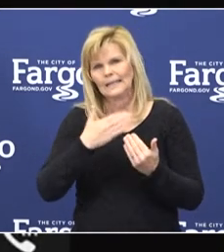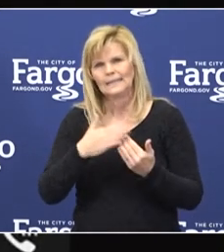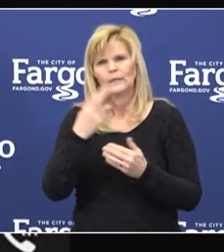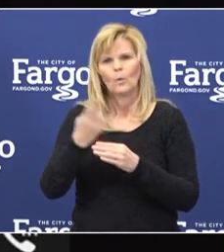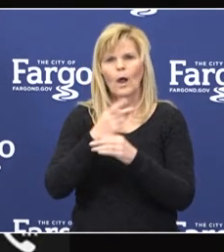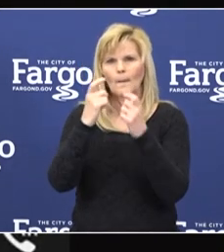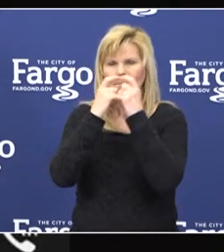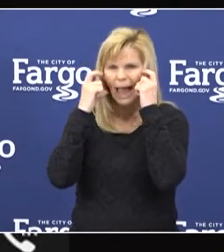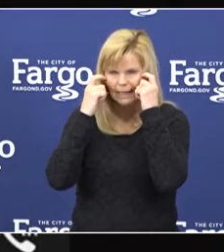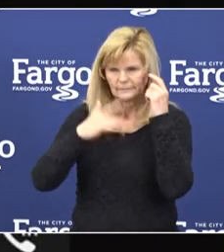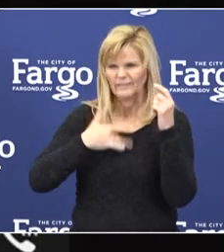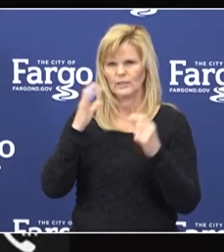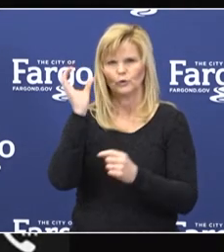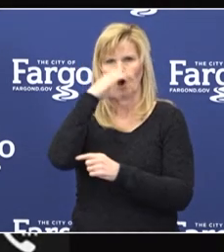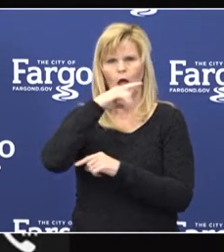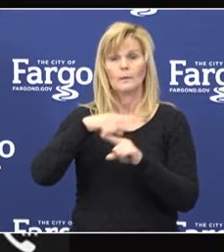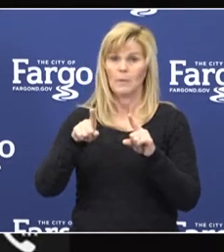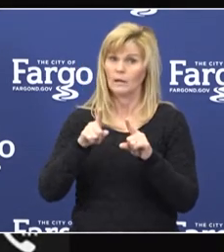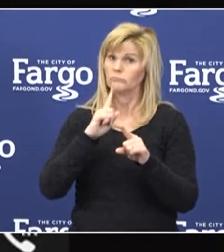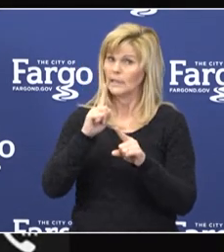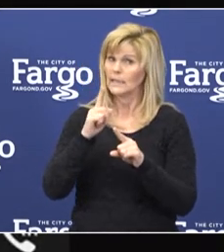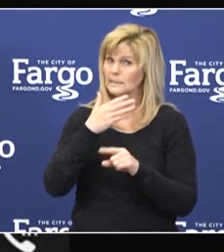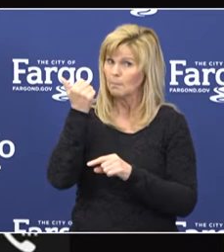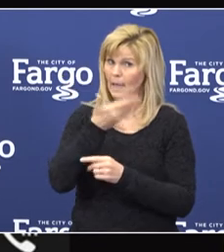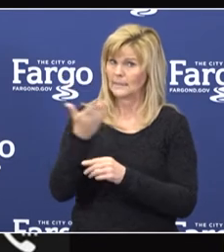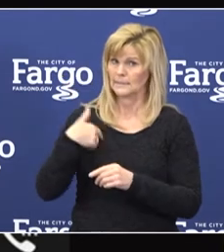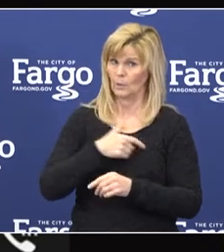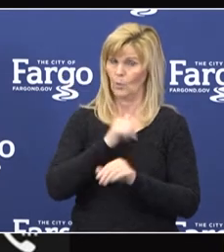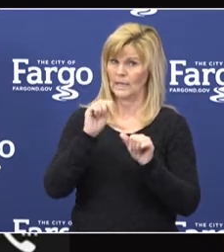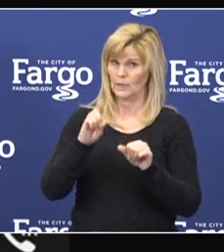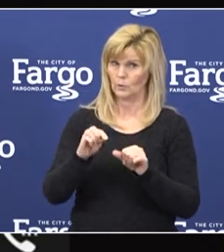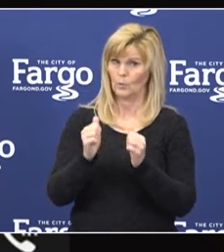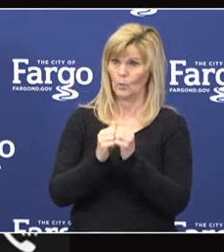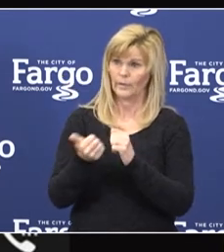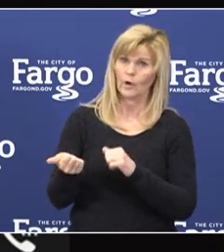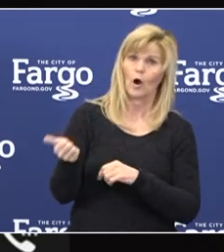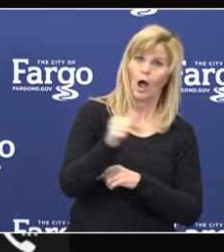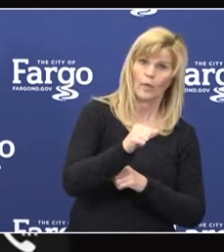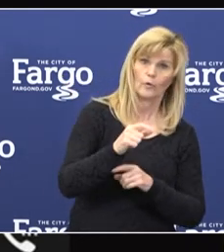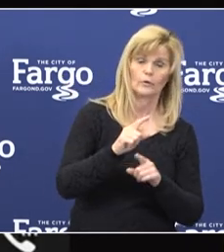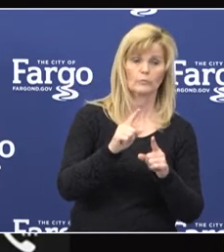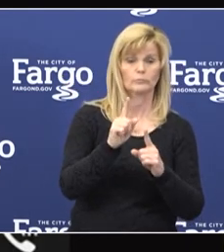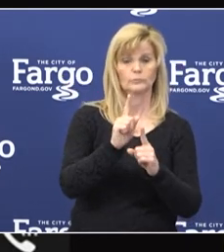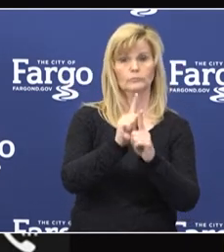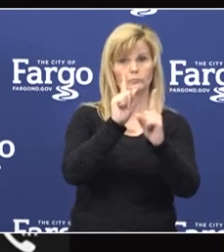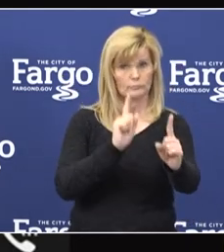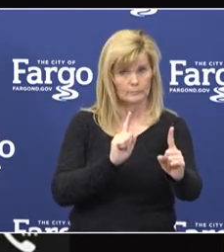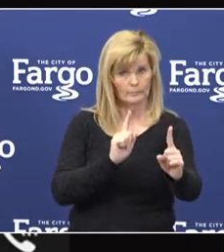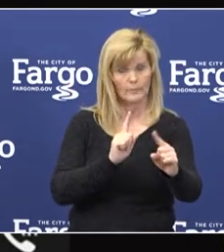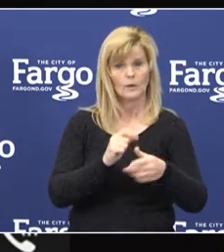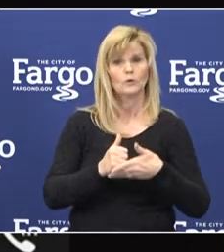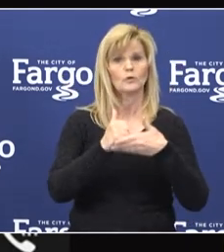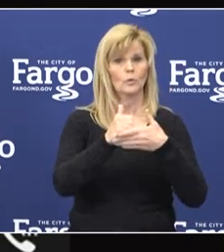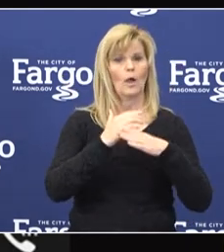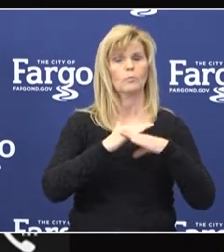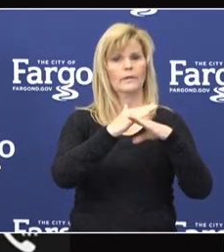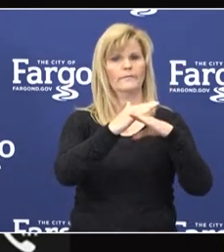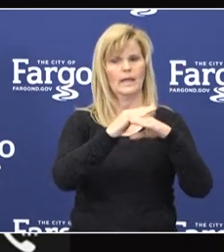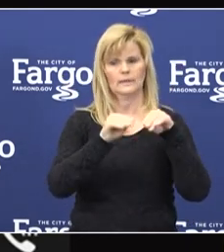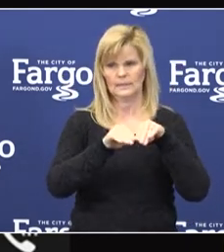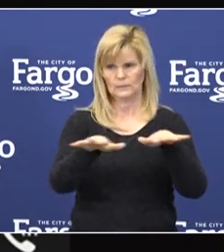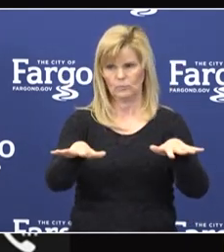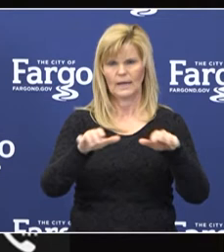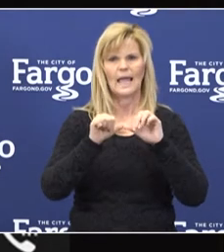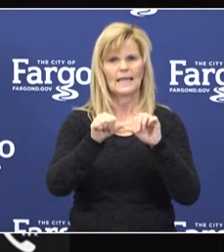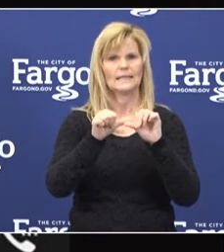odd, but it really is one of the best things we can do along with the other social distancing to help prevent the spread and continue